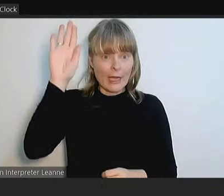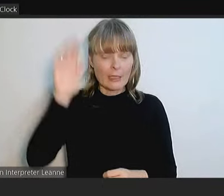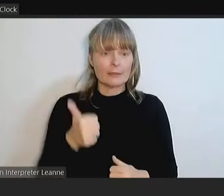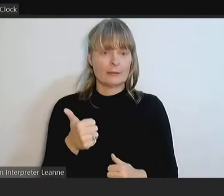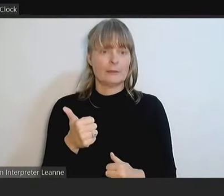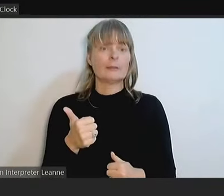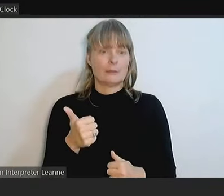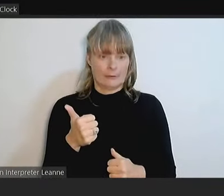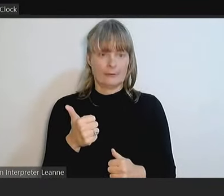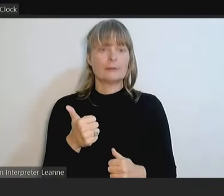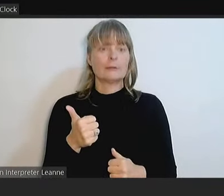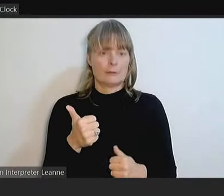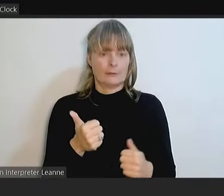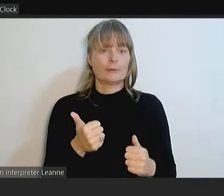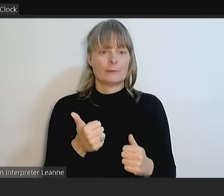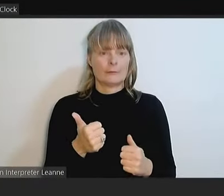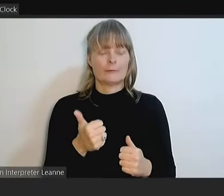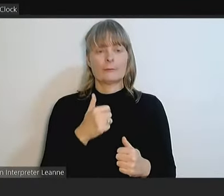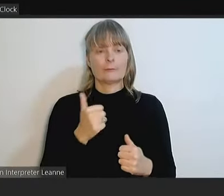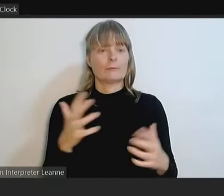being carried unanimously. Thank you.